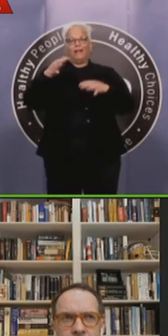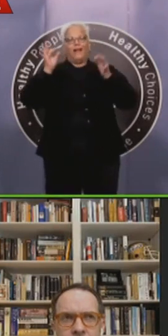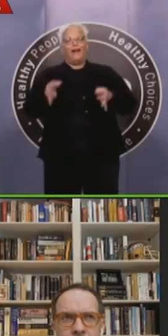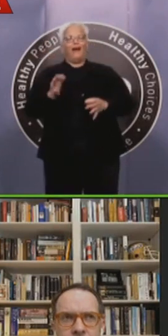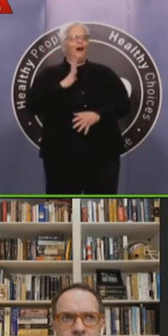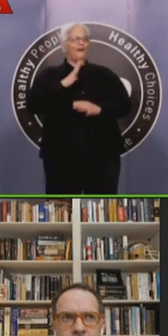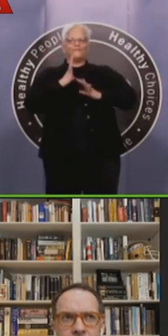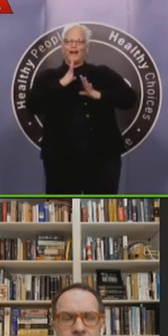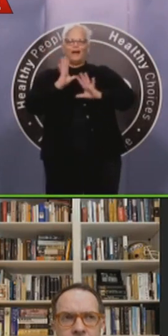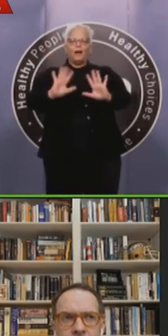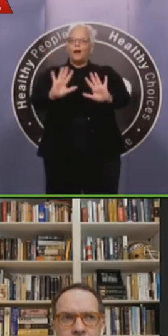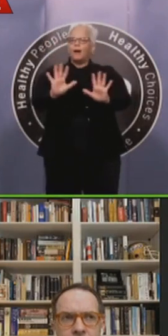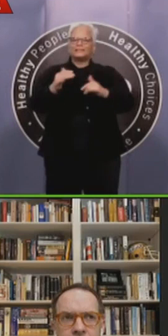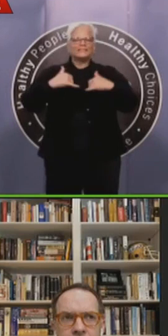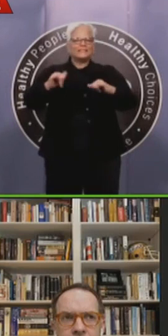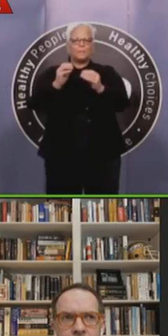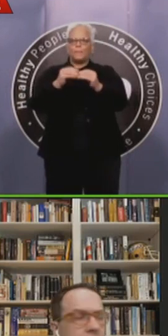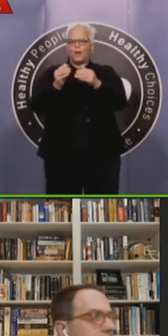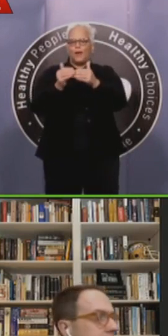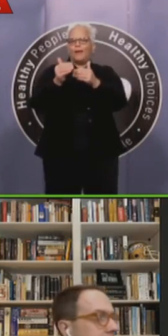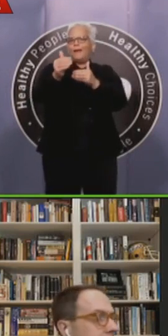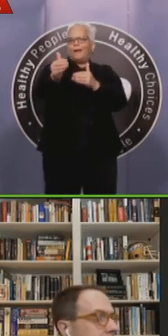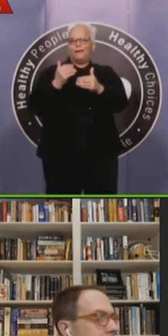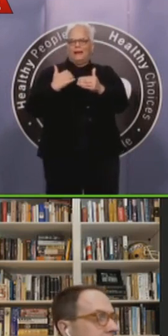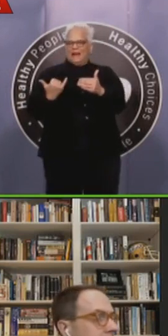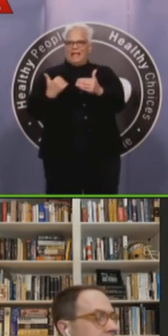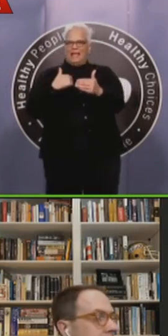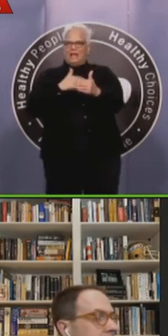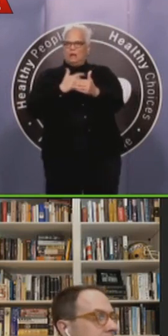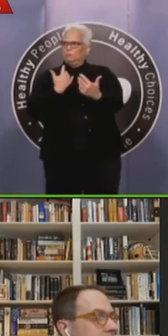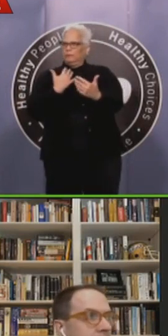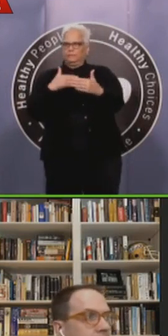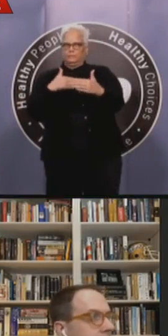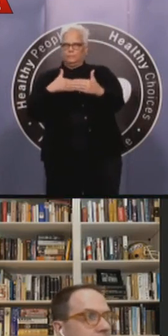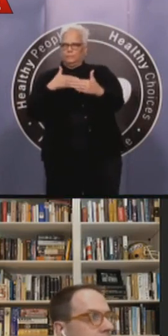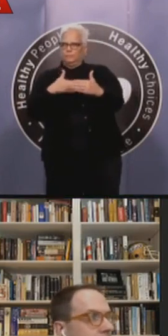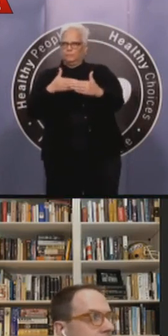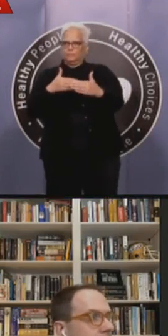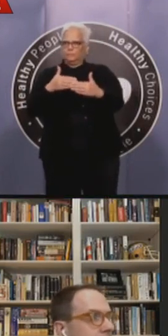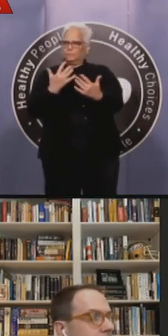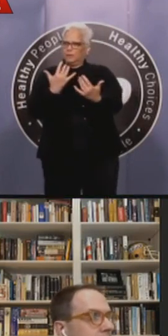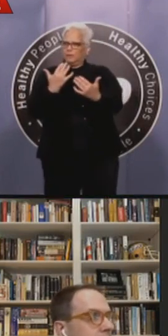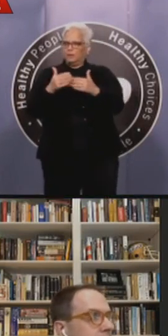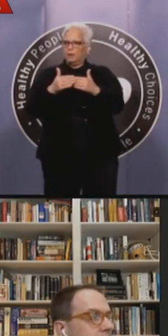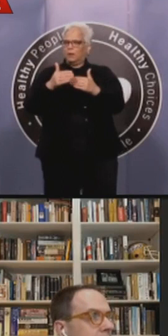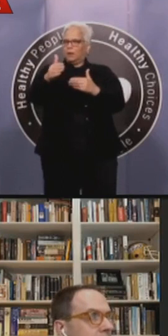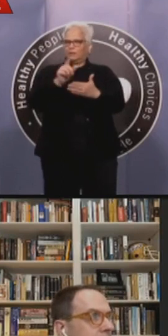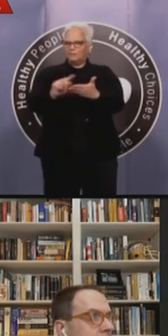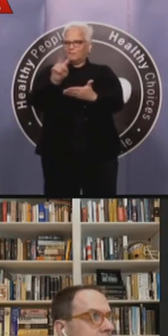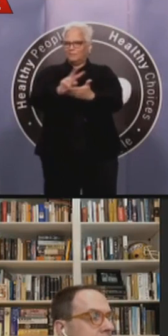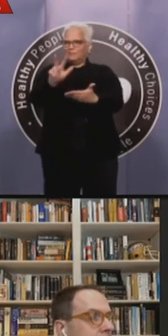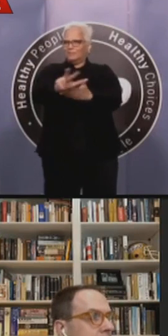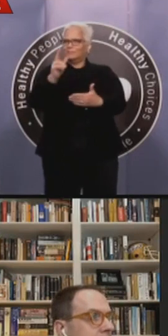the 176,000 projection and is that for the state? No, that's cumulative for, um, Tulsa County